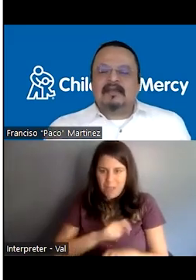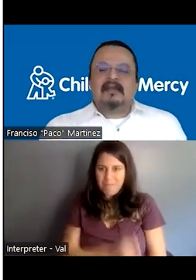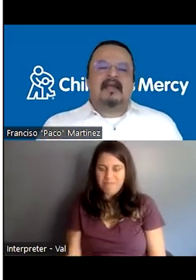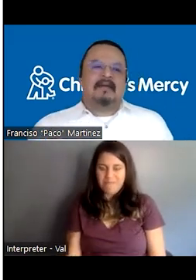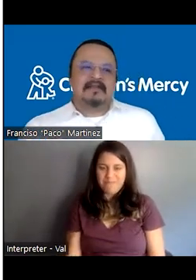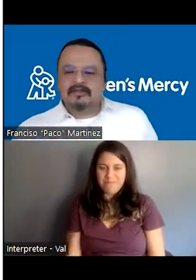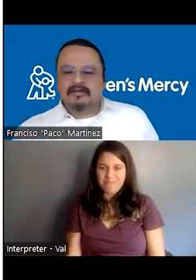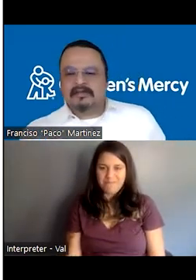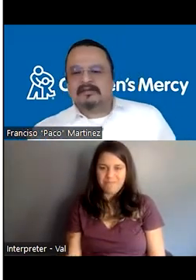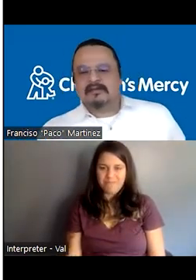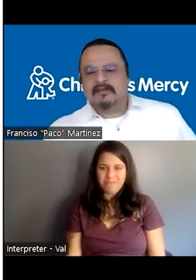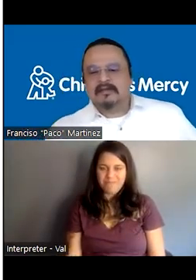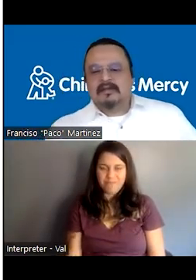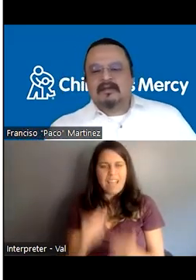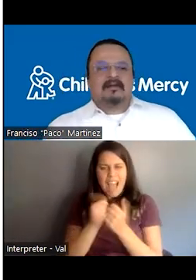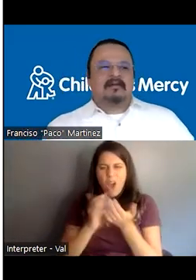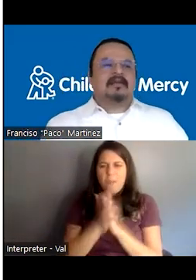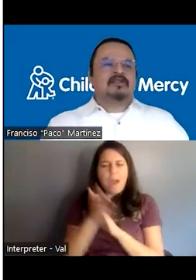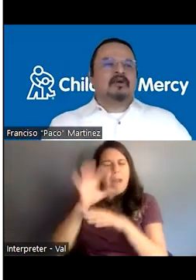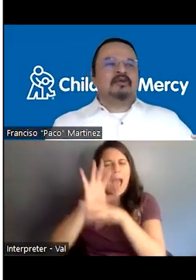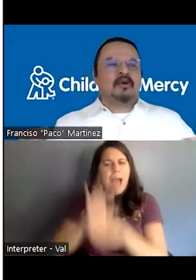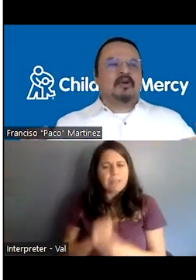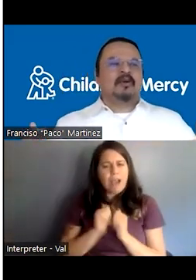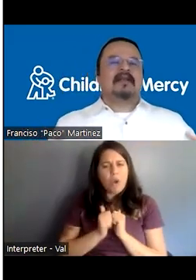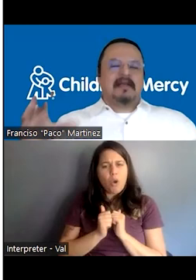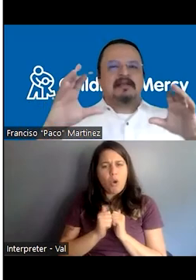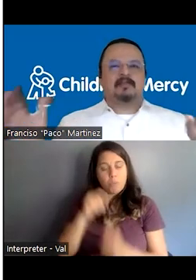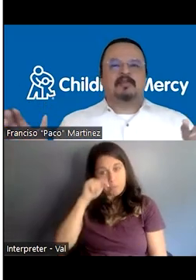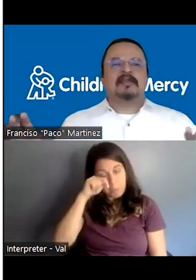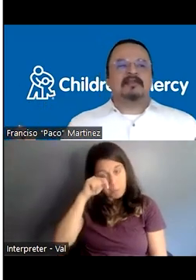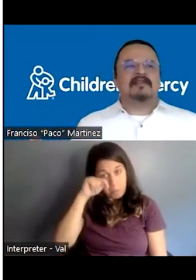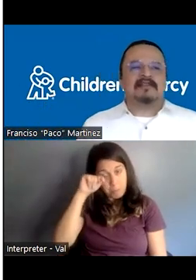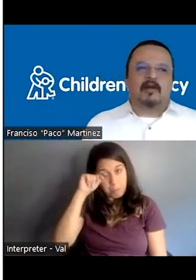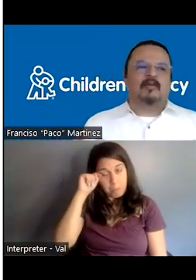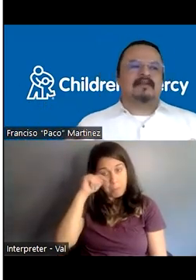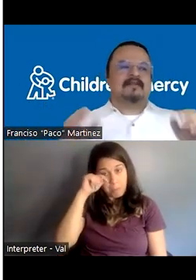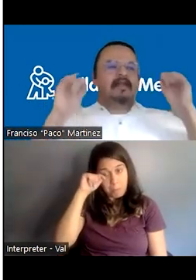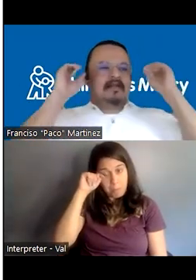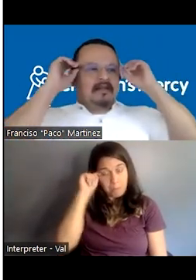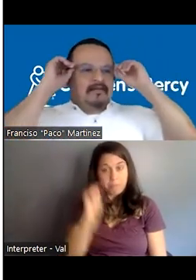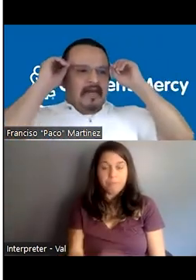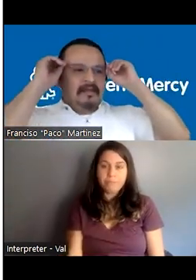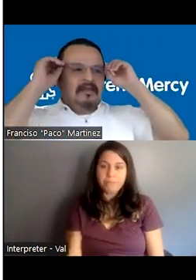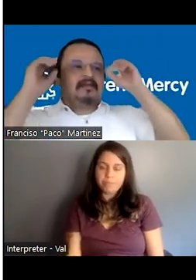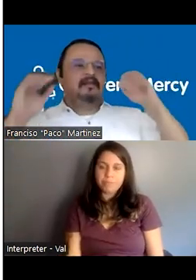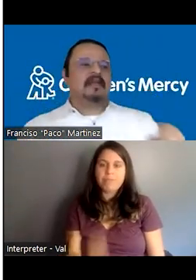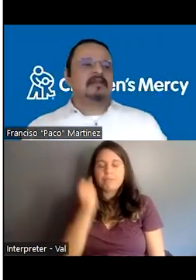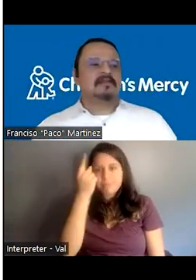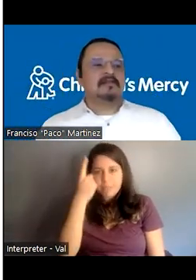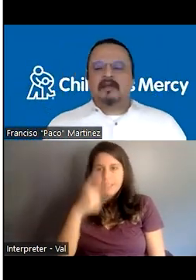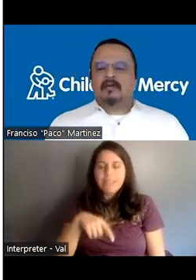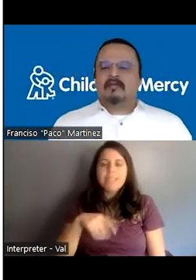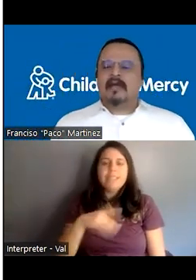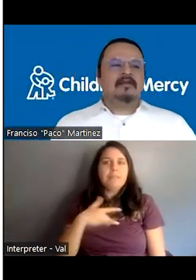we get in the habit to do it? Okay. So you're always like, as a pediatricians are always telling their families and their